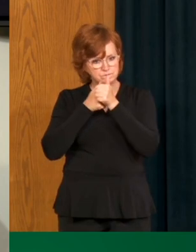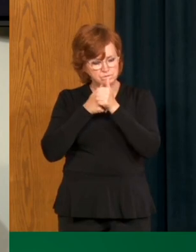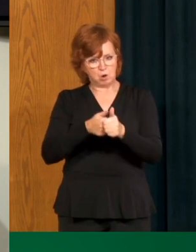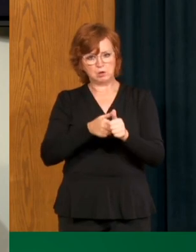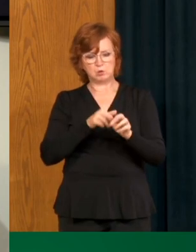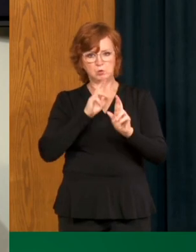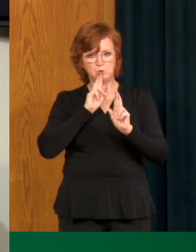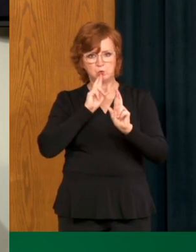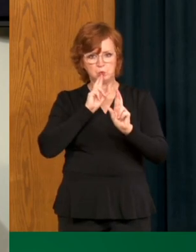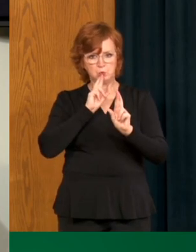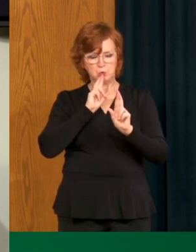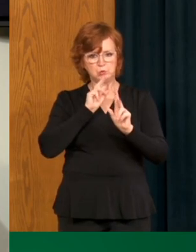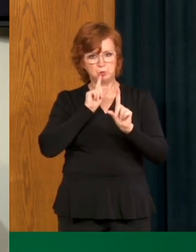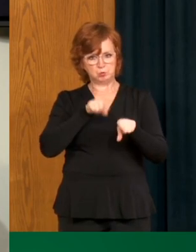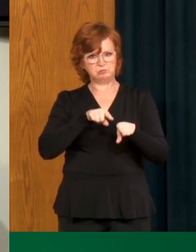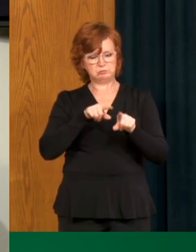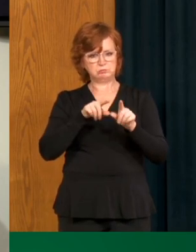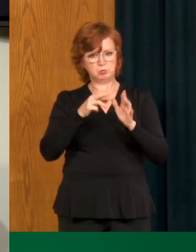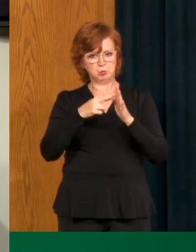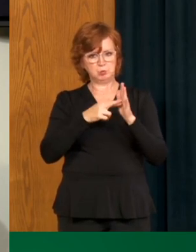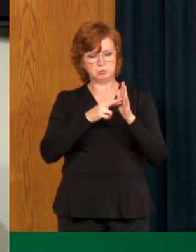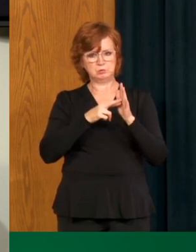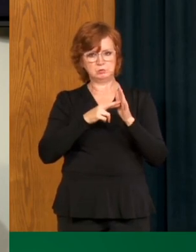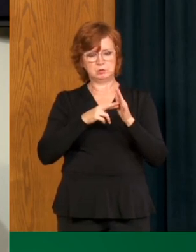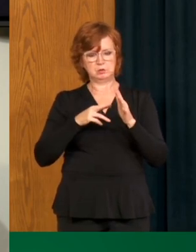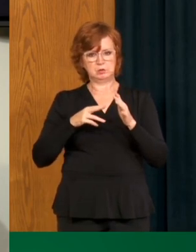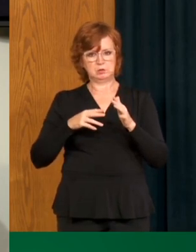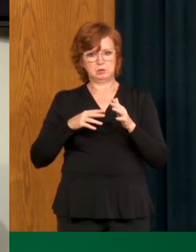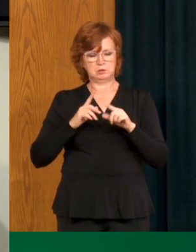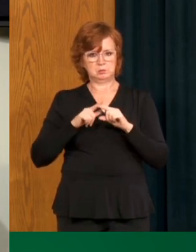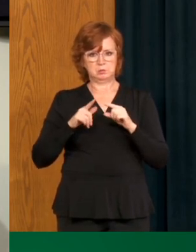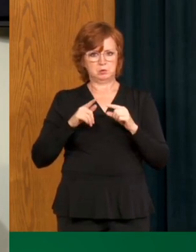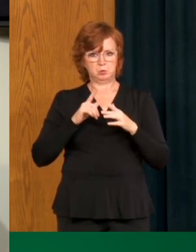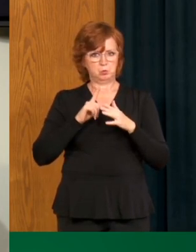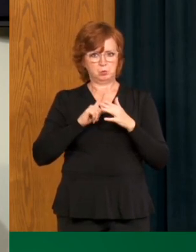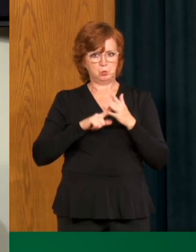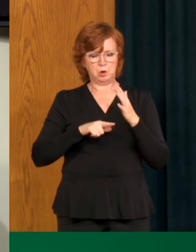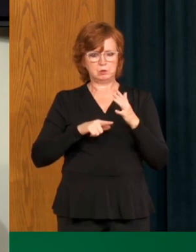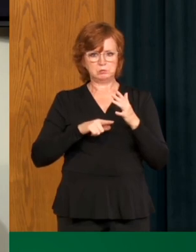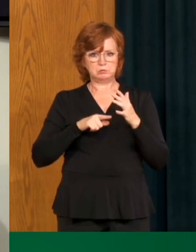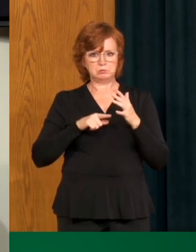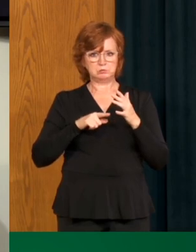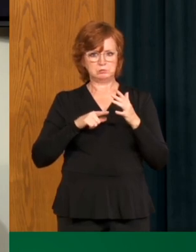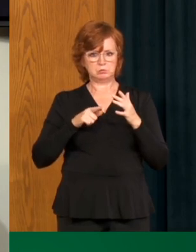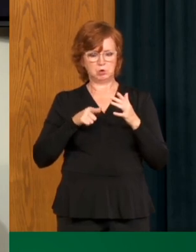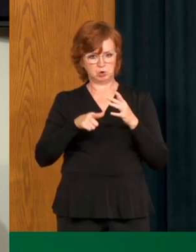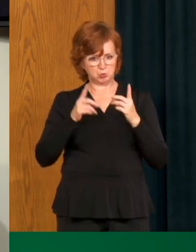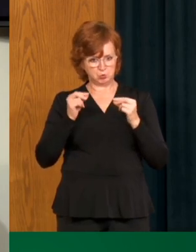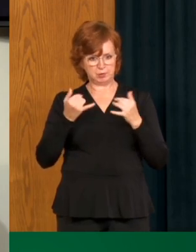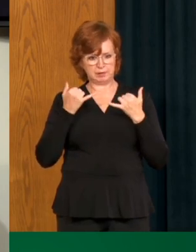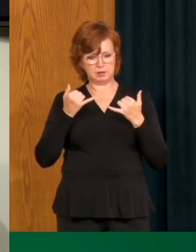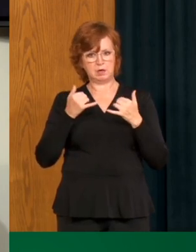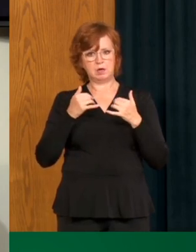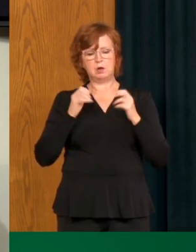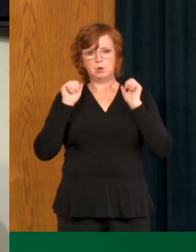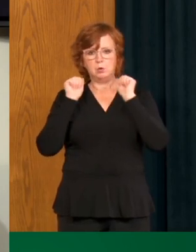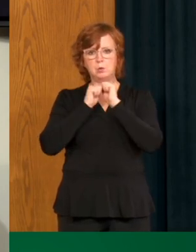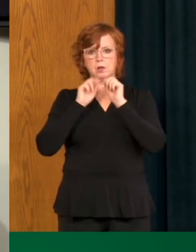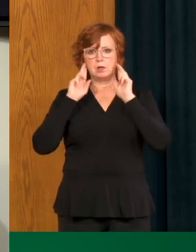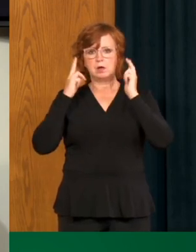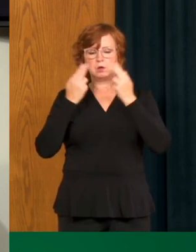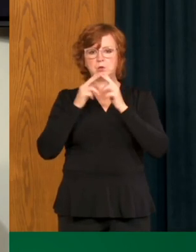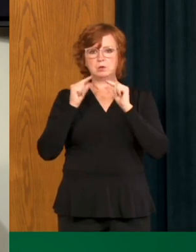not wanting to impose anything. But I'm wondering, is there a couple of things that are being considered right now to